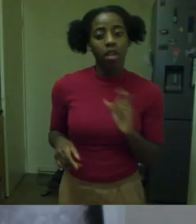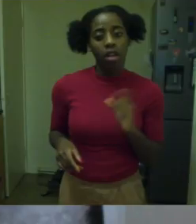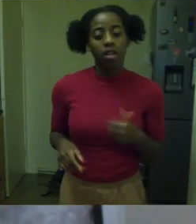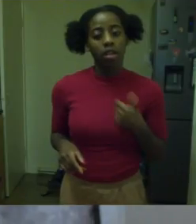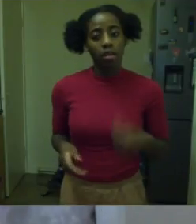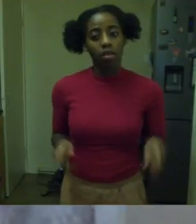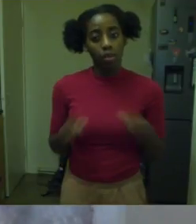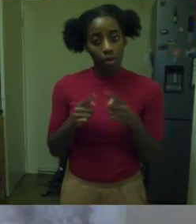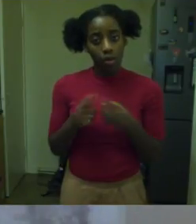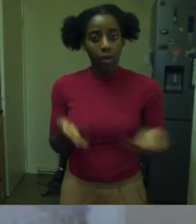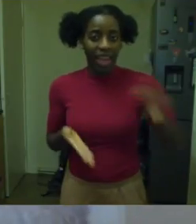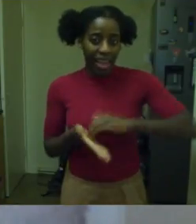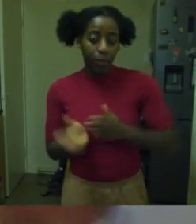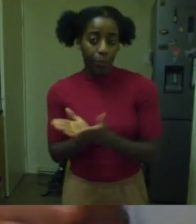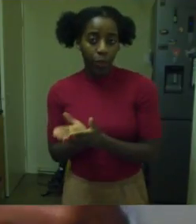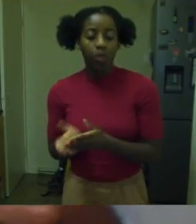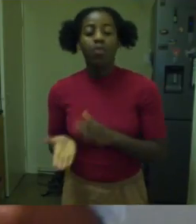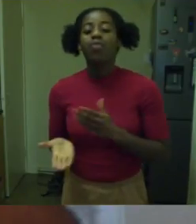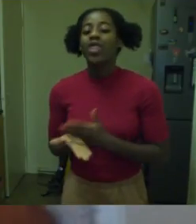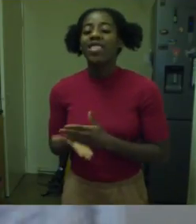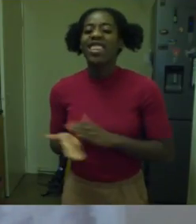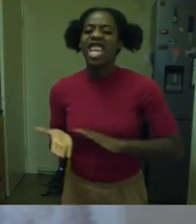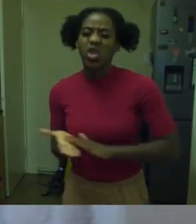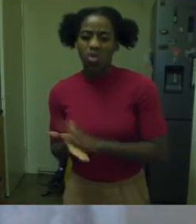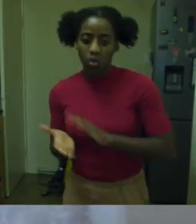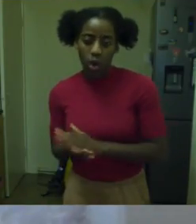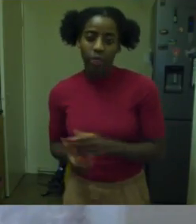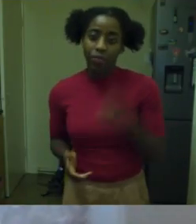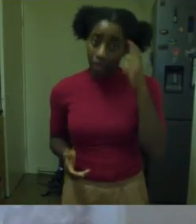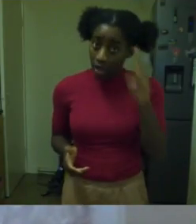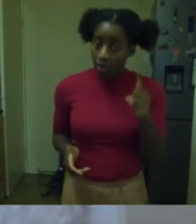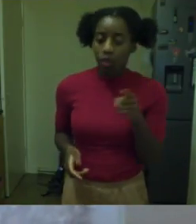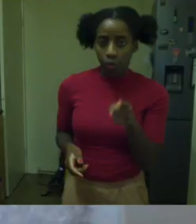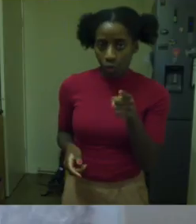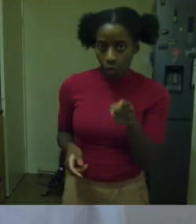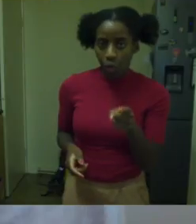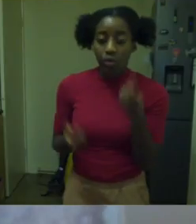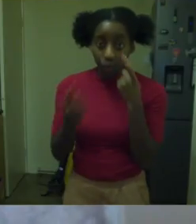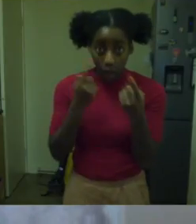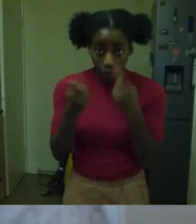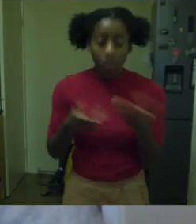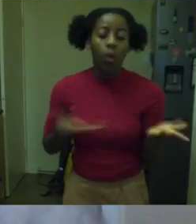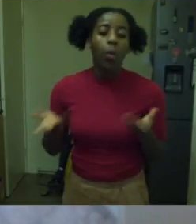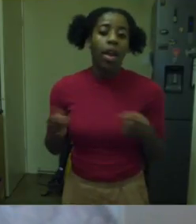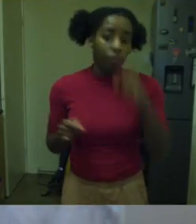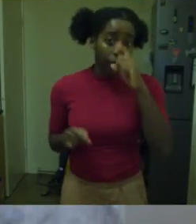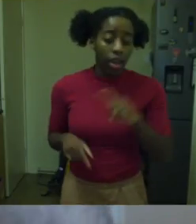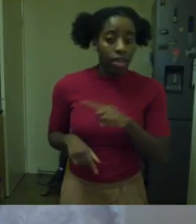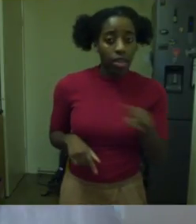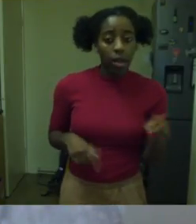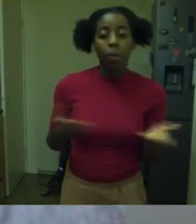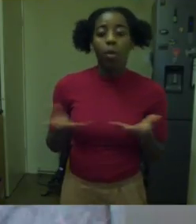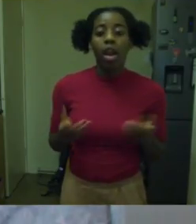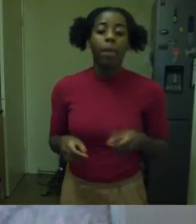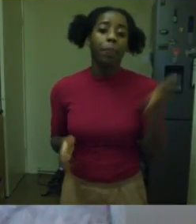It's going to be called Plays for People of Colour and then I'll also put books that I really enjoy. So it's just like little suggestions of what you guys